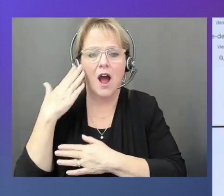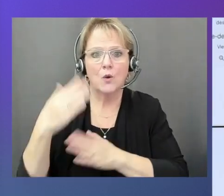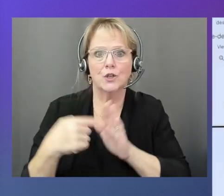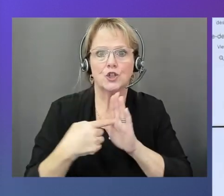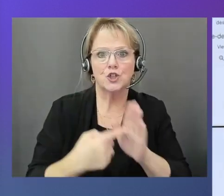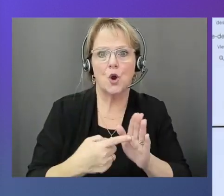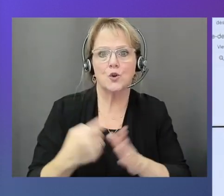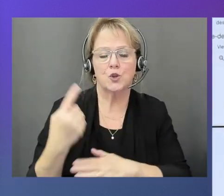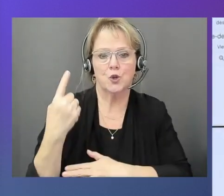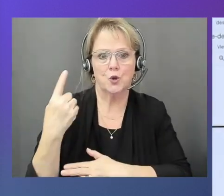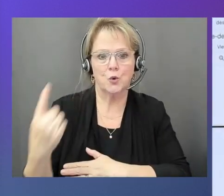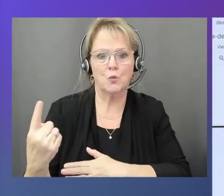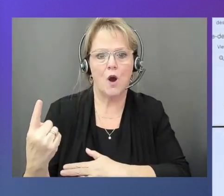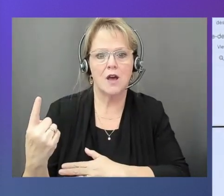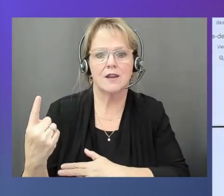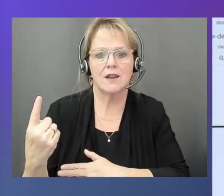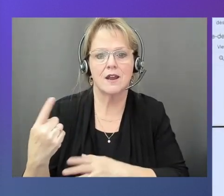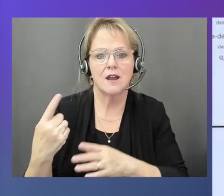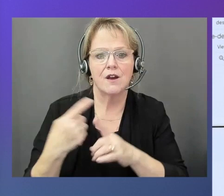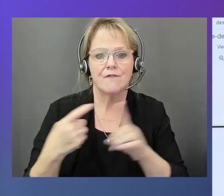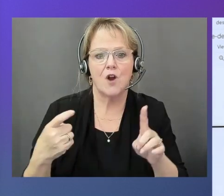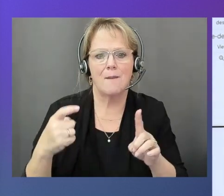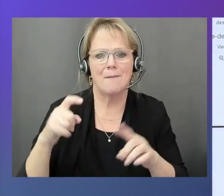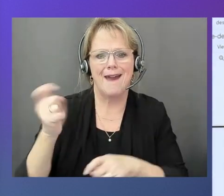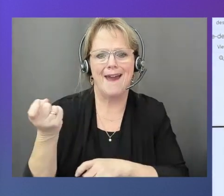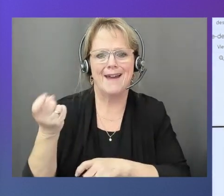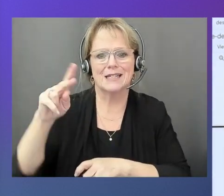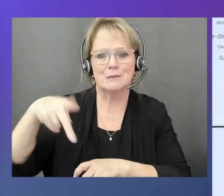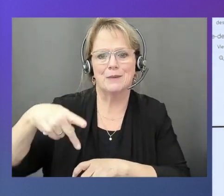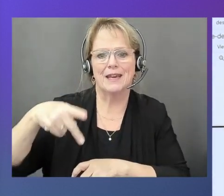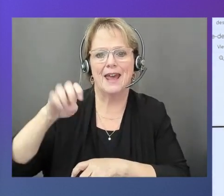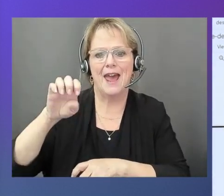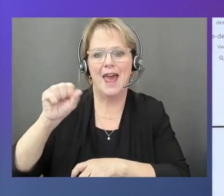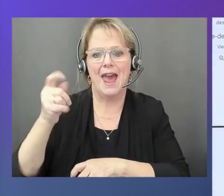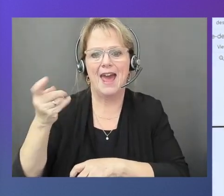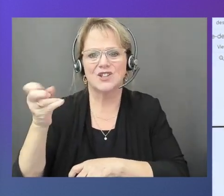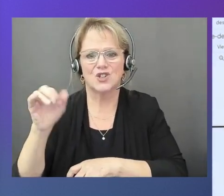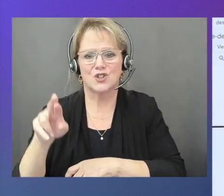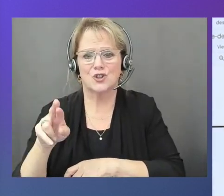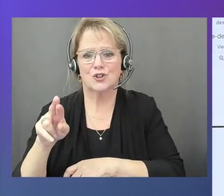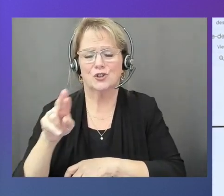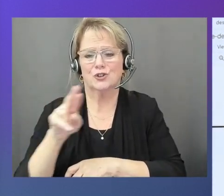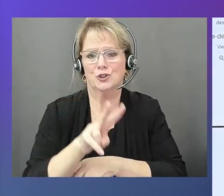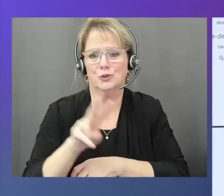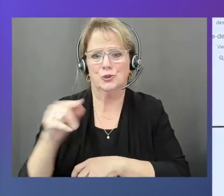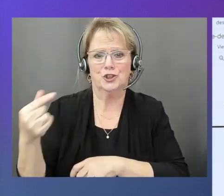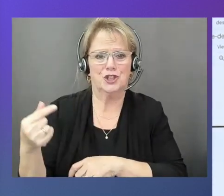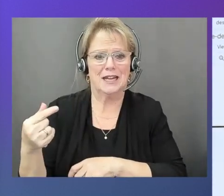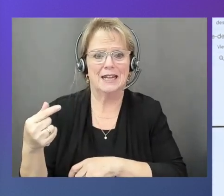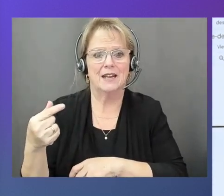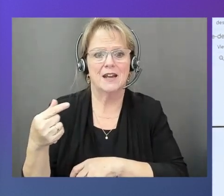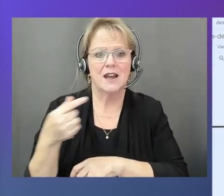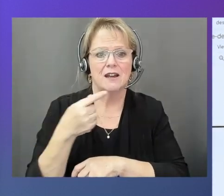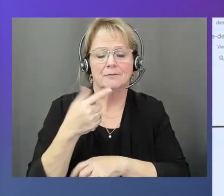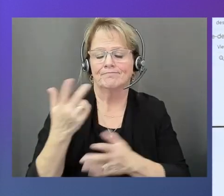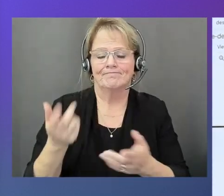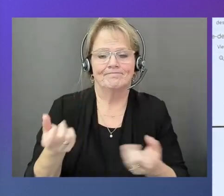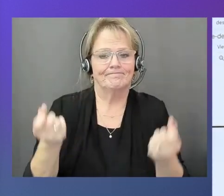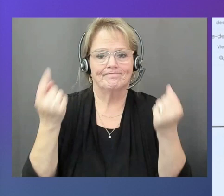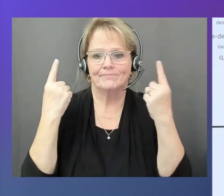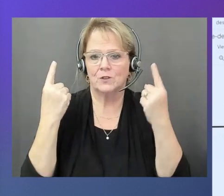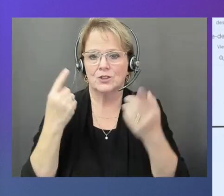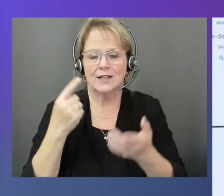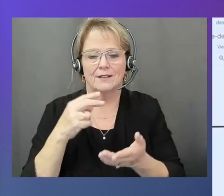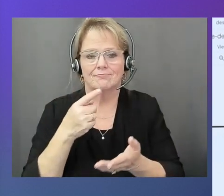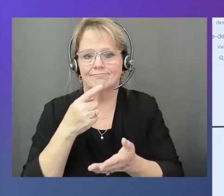S32G. One from the iWave. This is a TCU. And we are using a